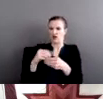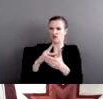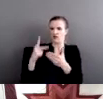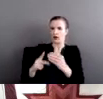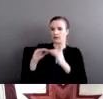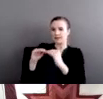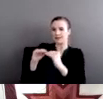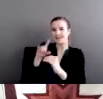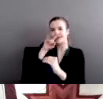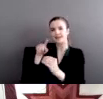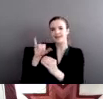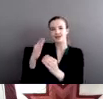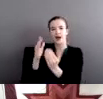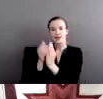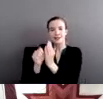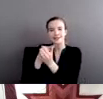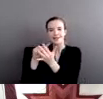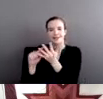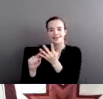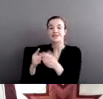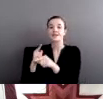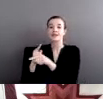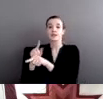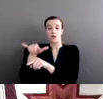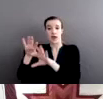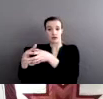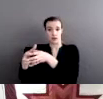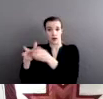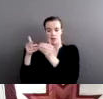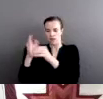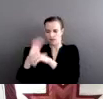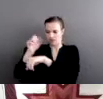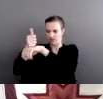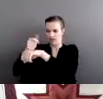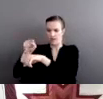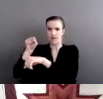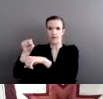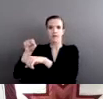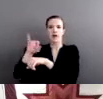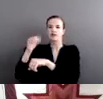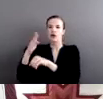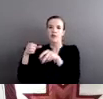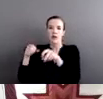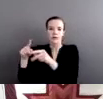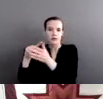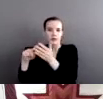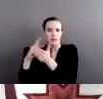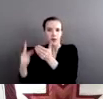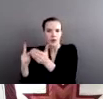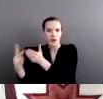tribe and the businesses on the reservation created a job opportunity program. It was really to